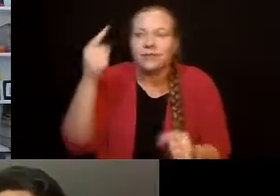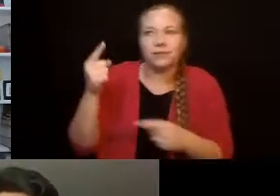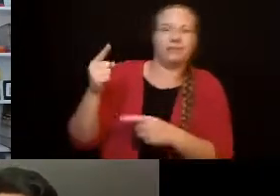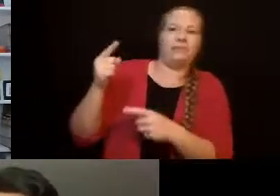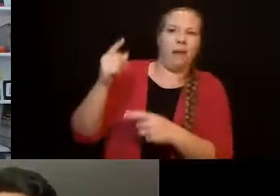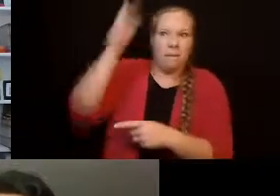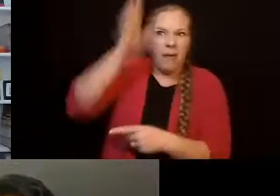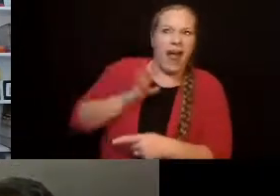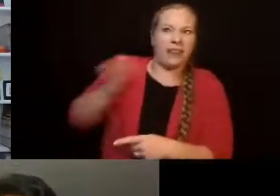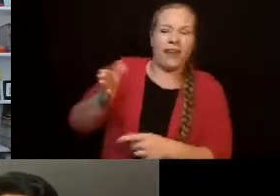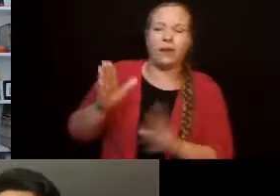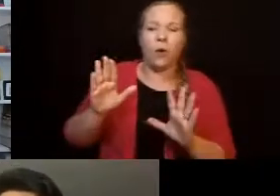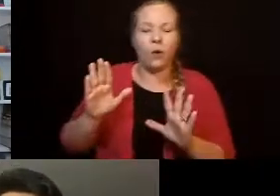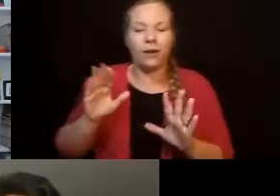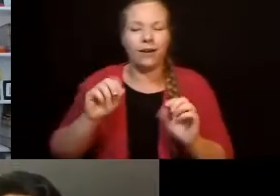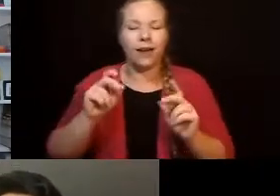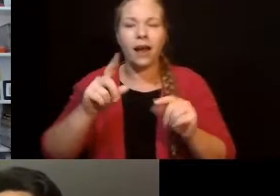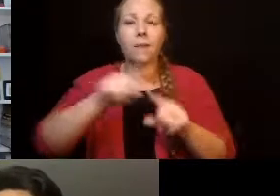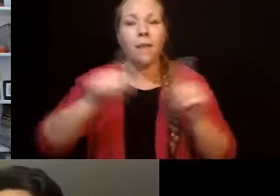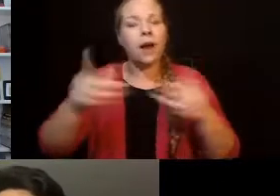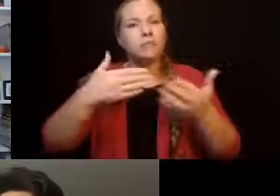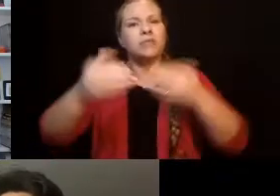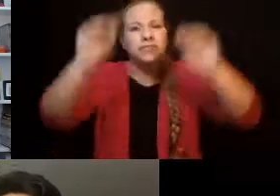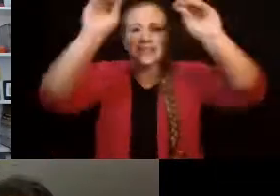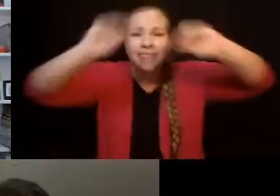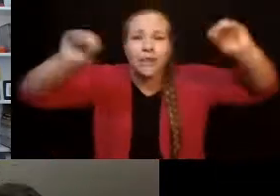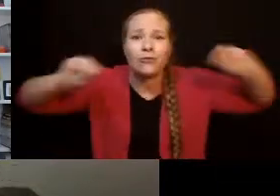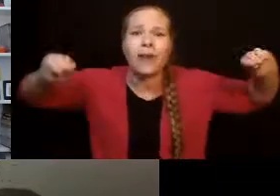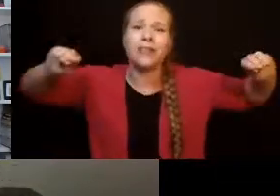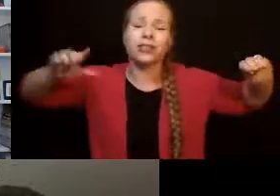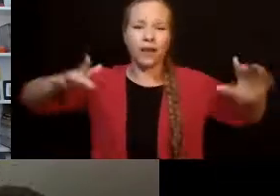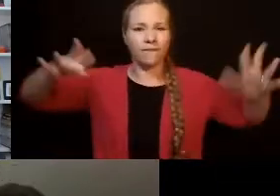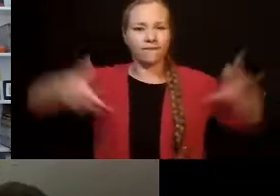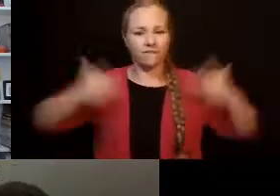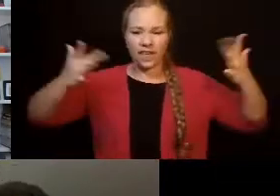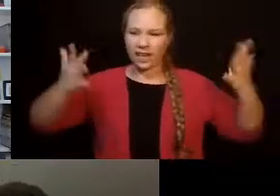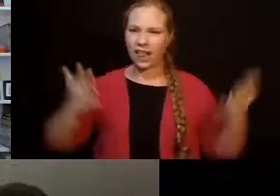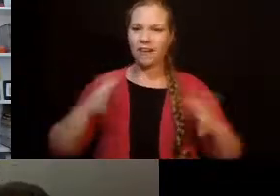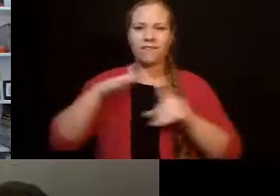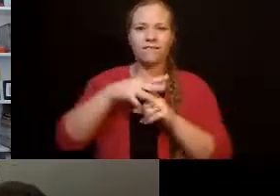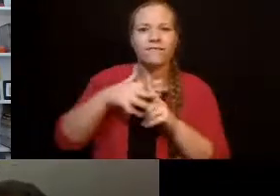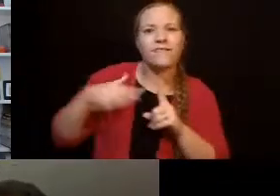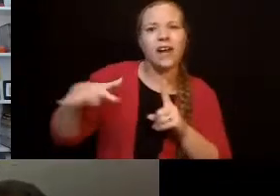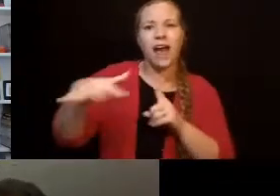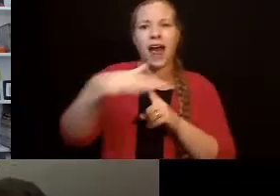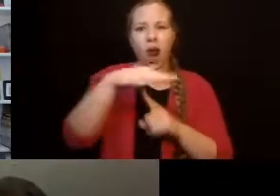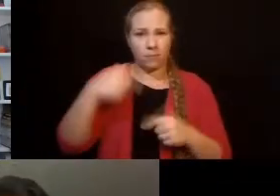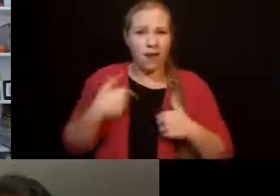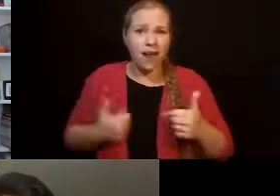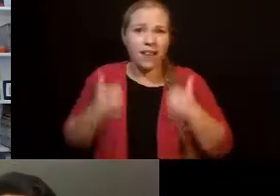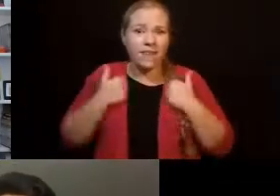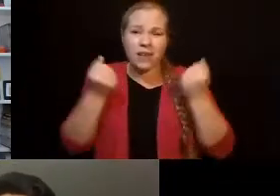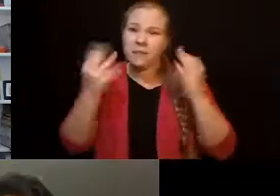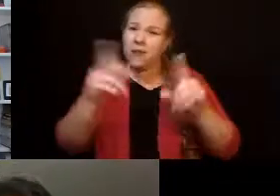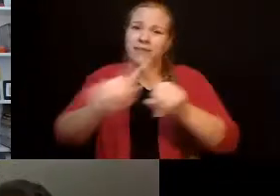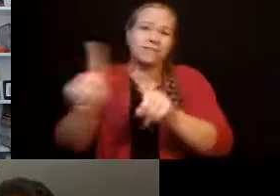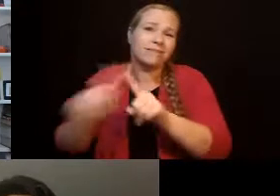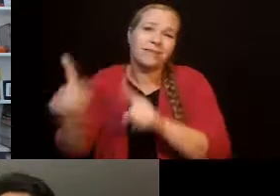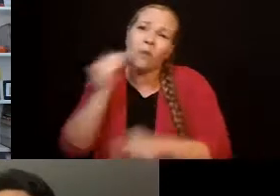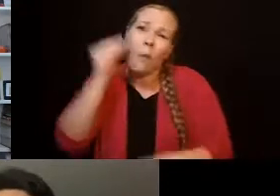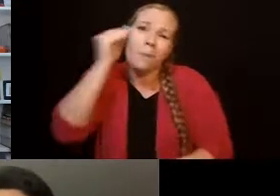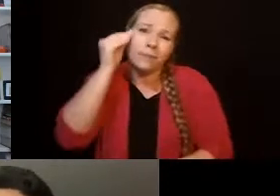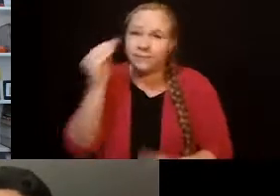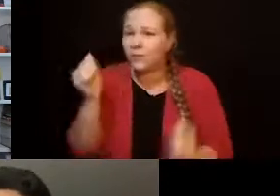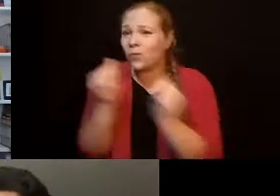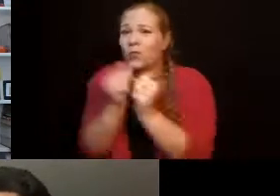different places. Right? I've lived with lots of different people and I've had lots of different home environments. My son's